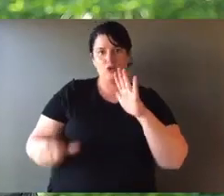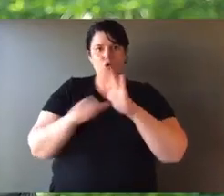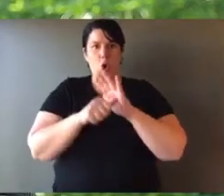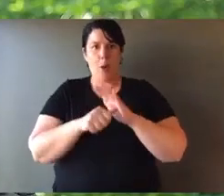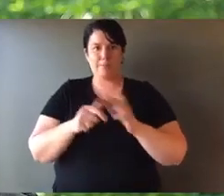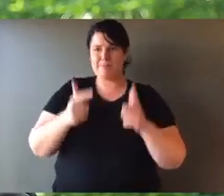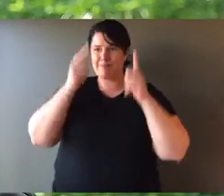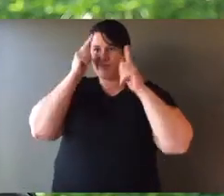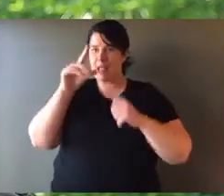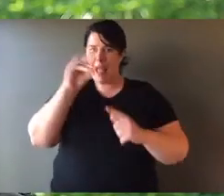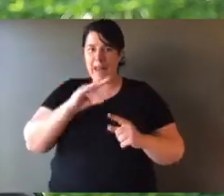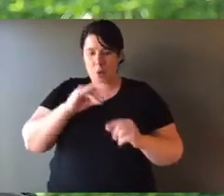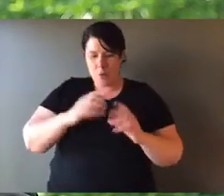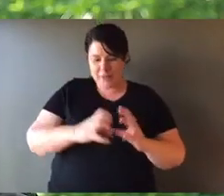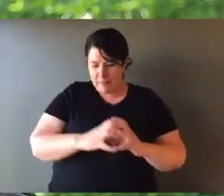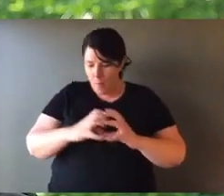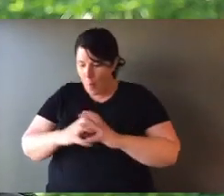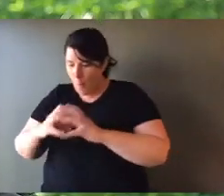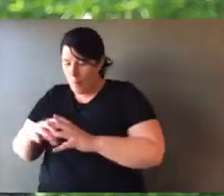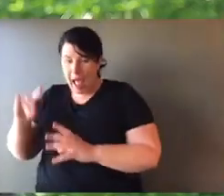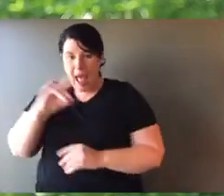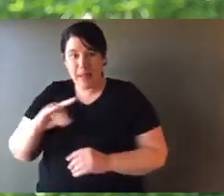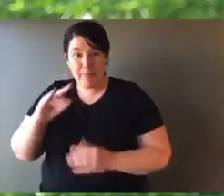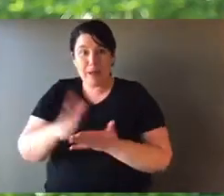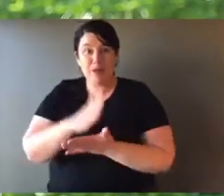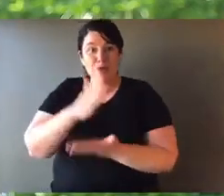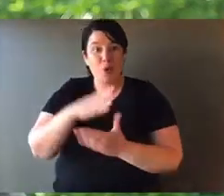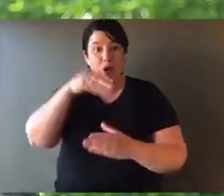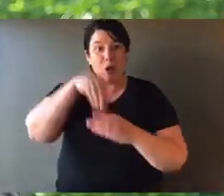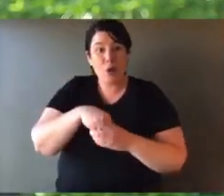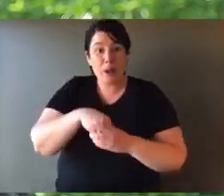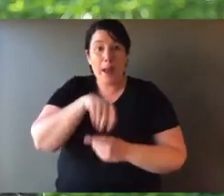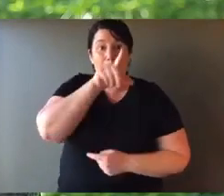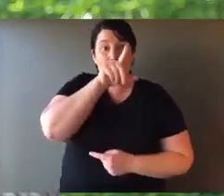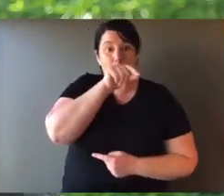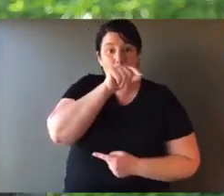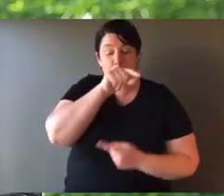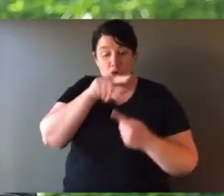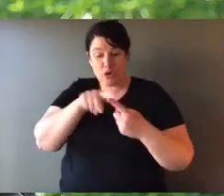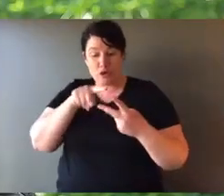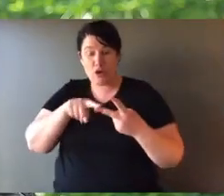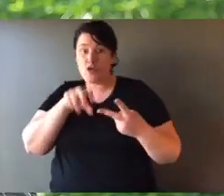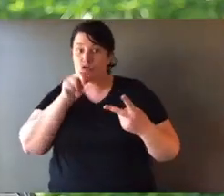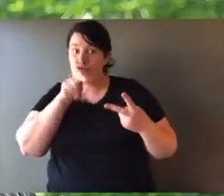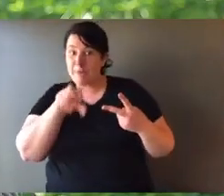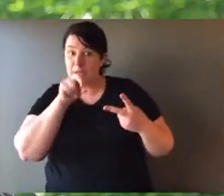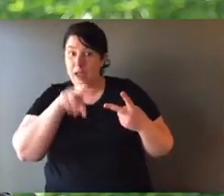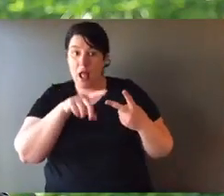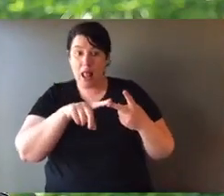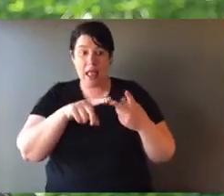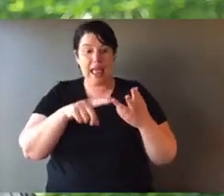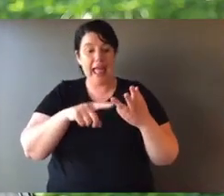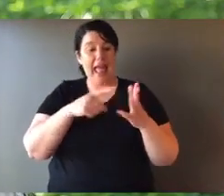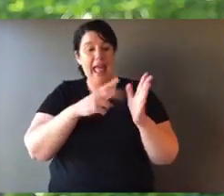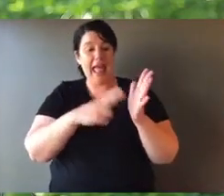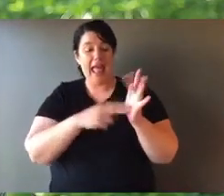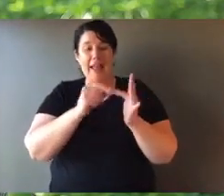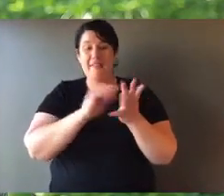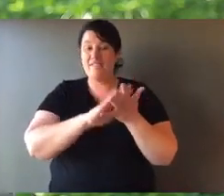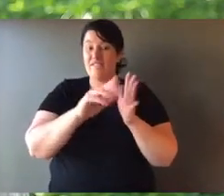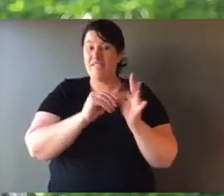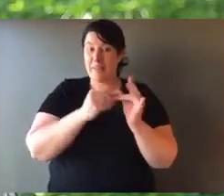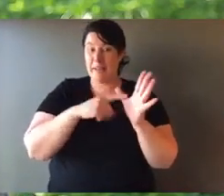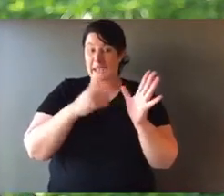an apex species, a top order predator, some little species. Make sure it includes a bird, a